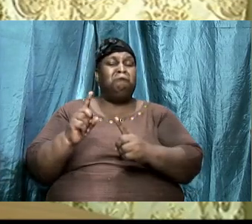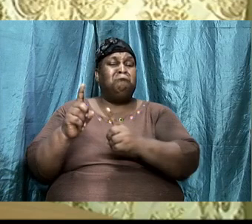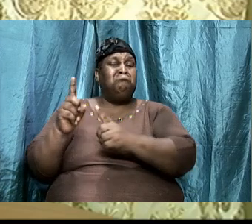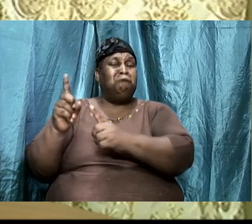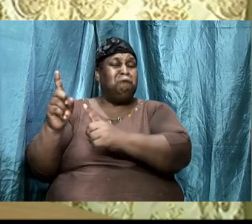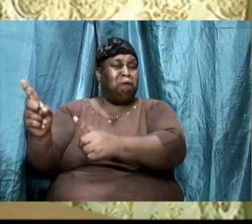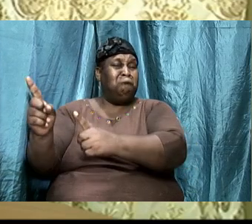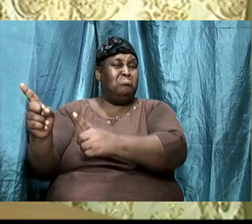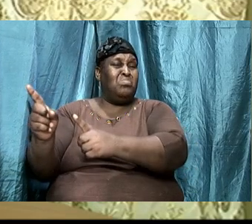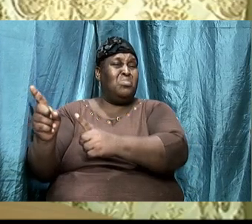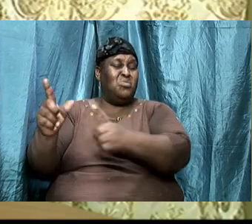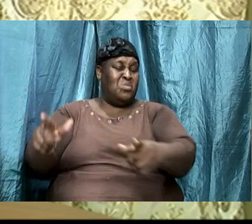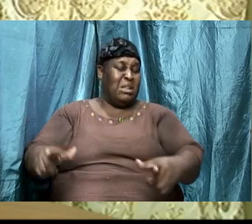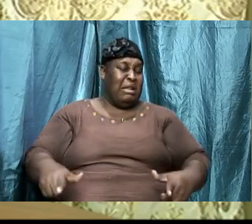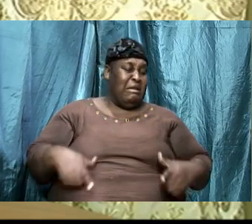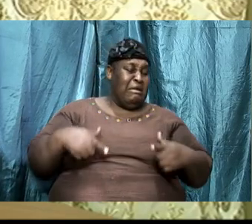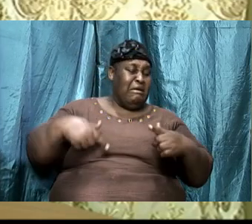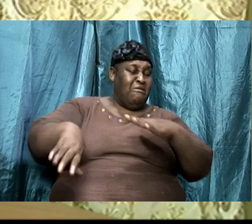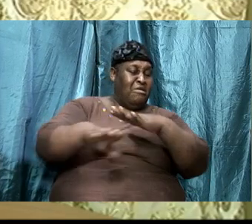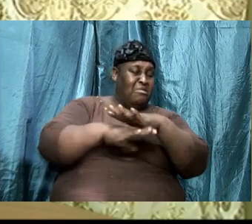You will live below your privilege.